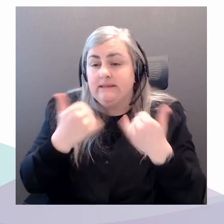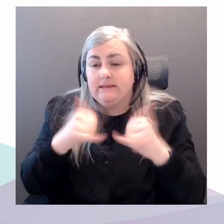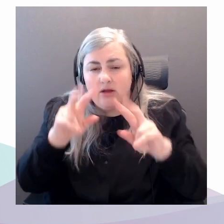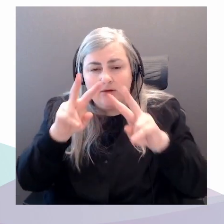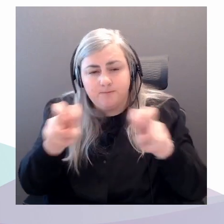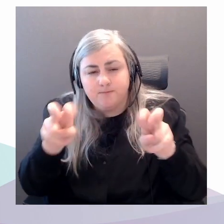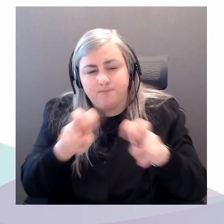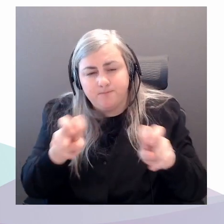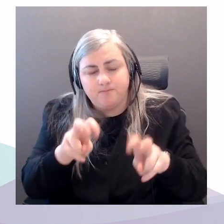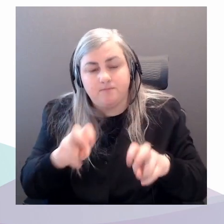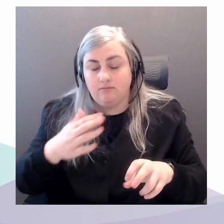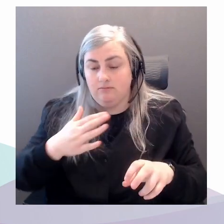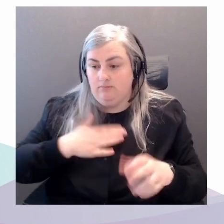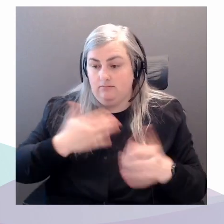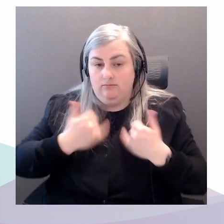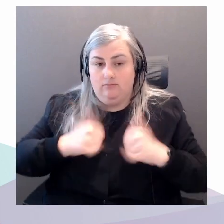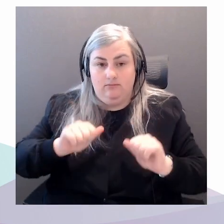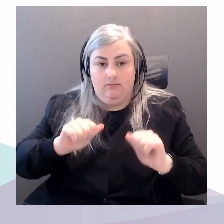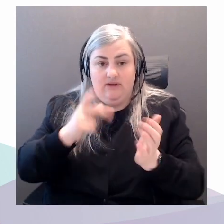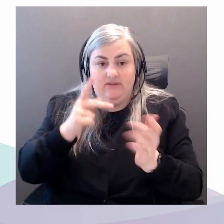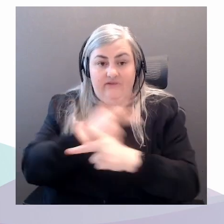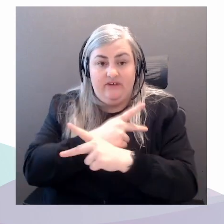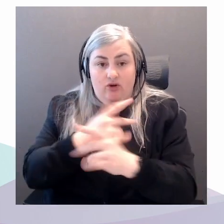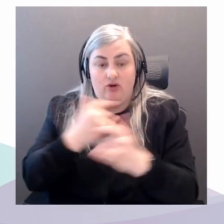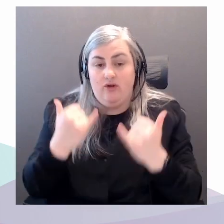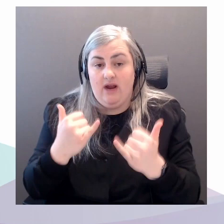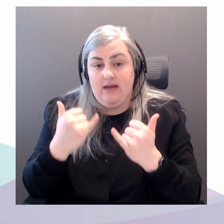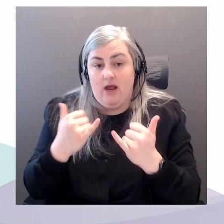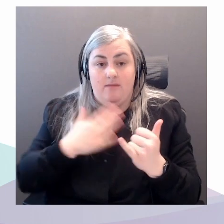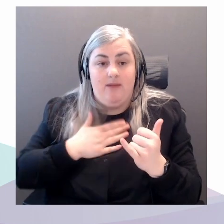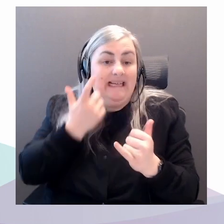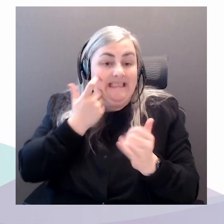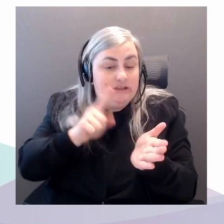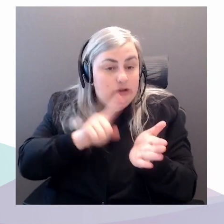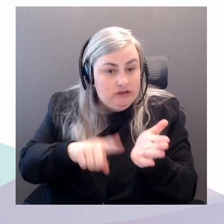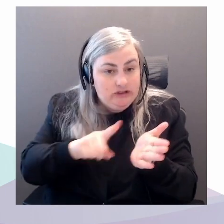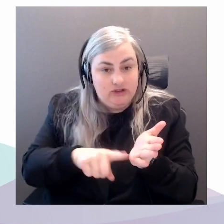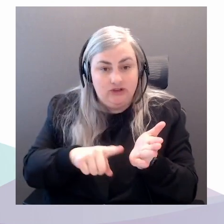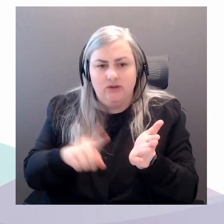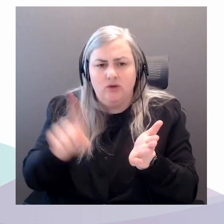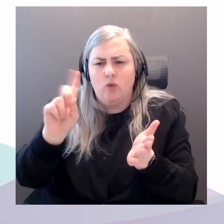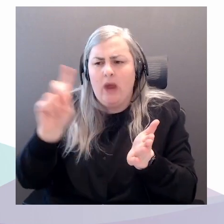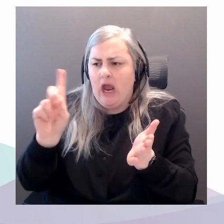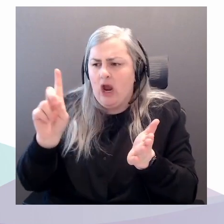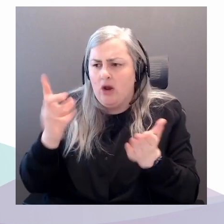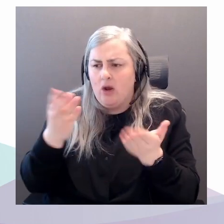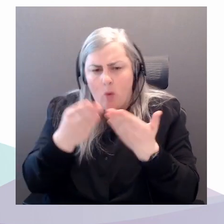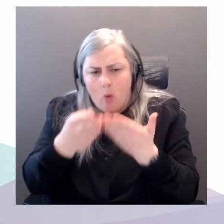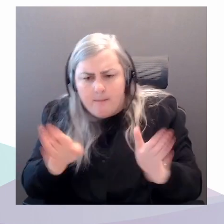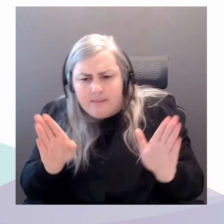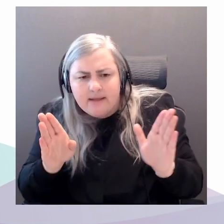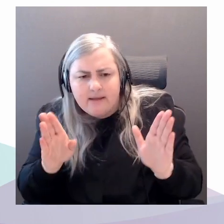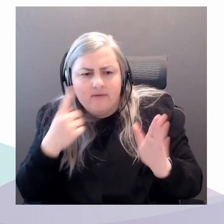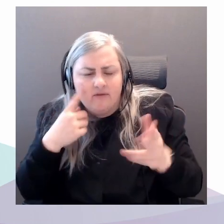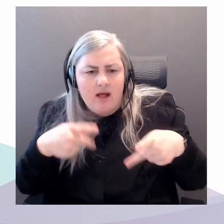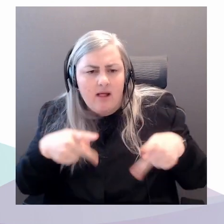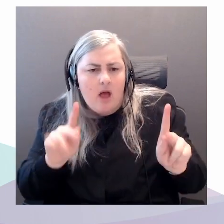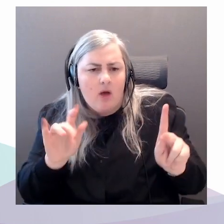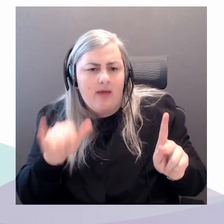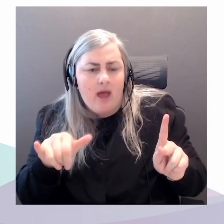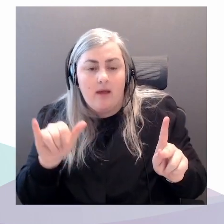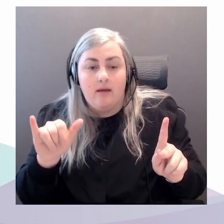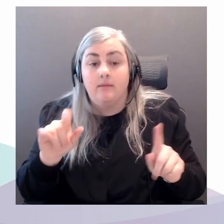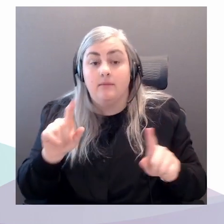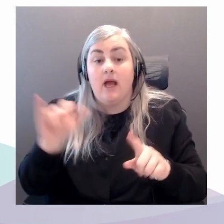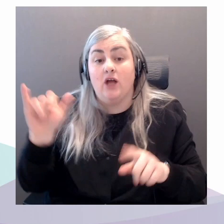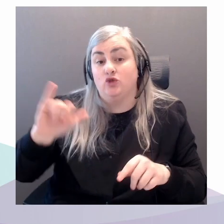work is where the openings are to allow that to happen, but also what's standing in the way. Because there's a